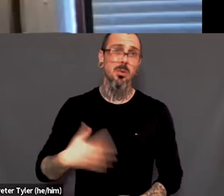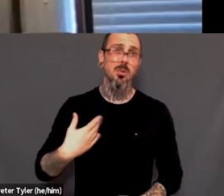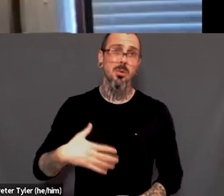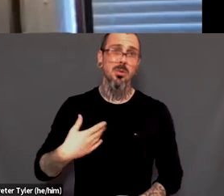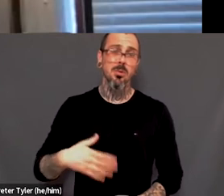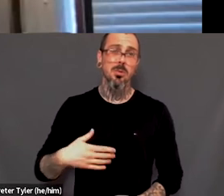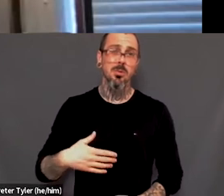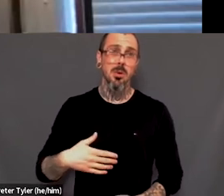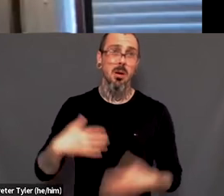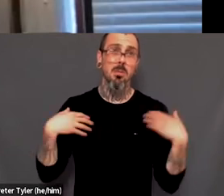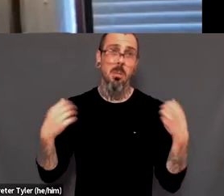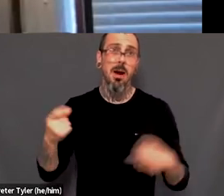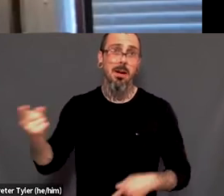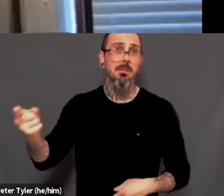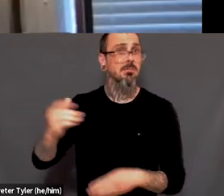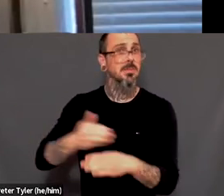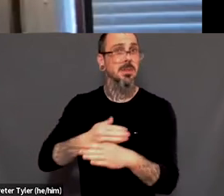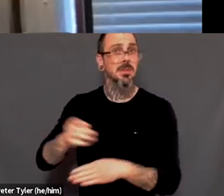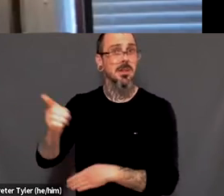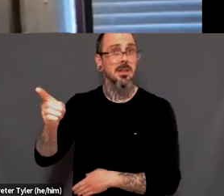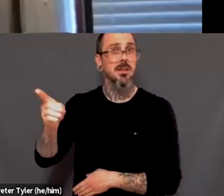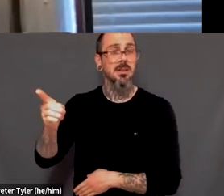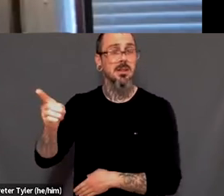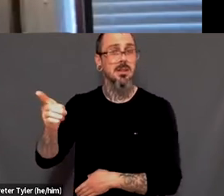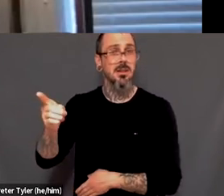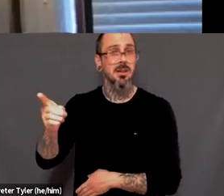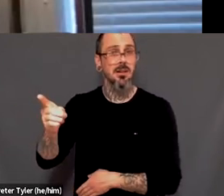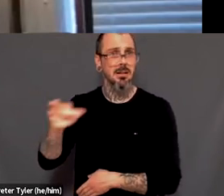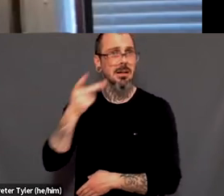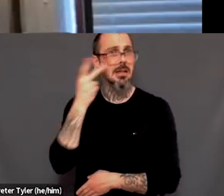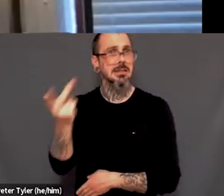uh, yeah, it's, we've got, definitely got a long way to go.